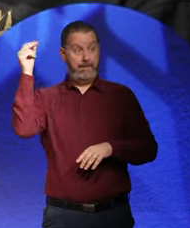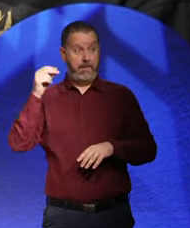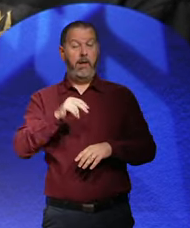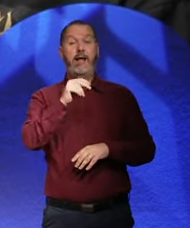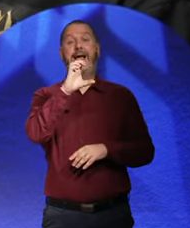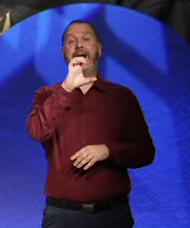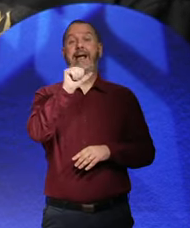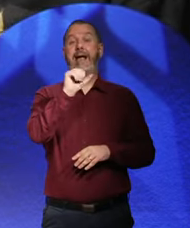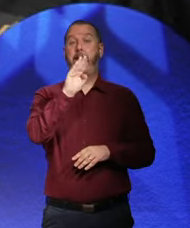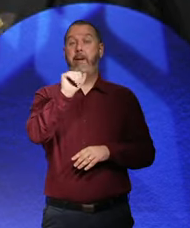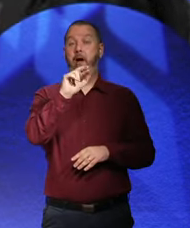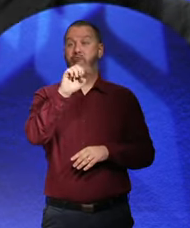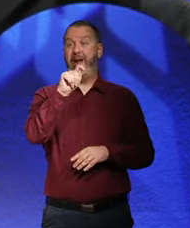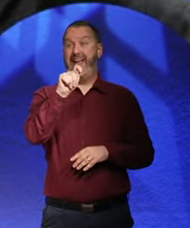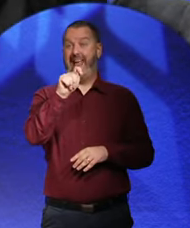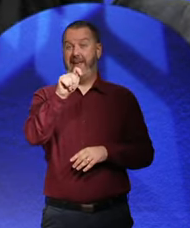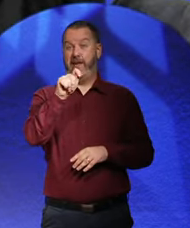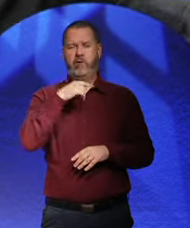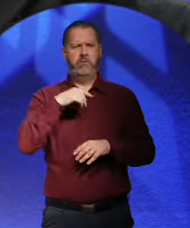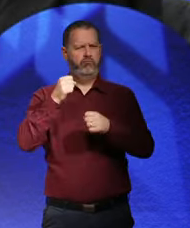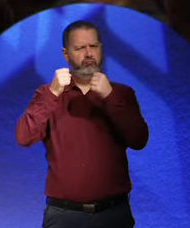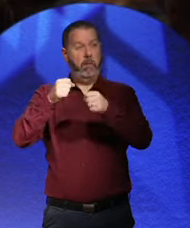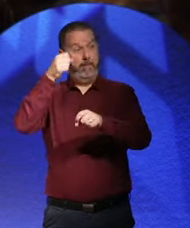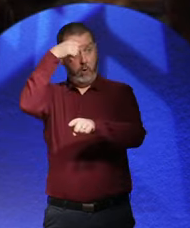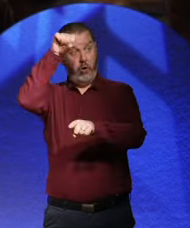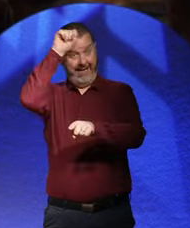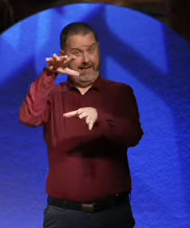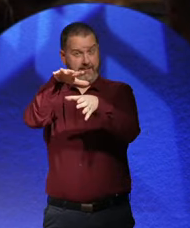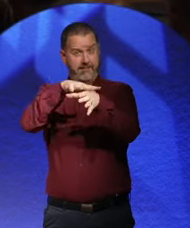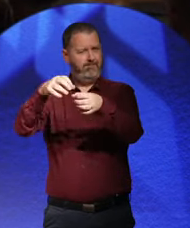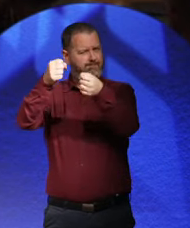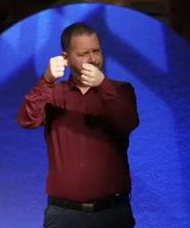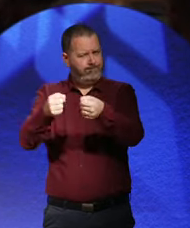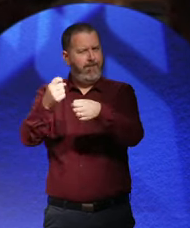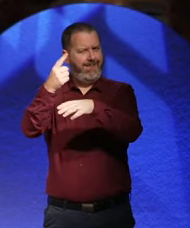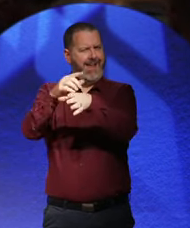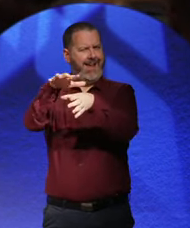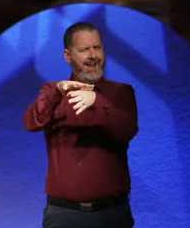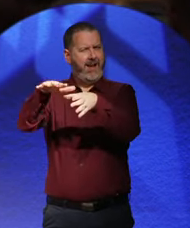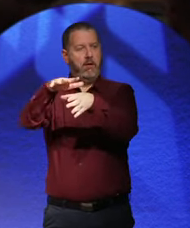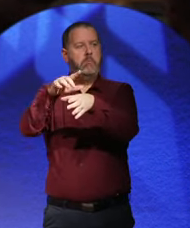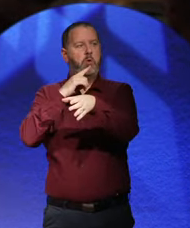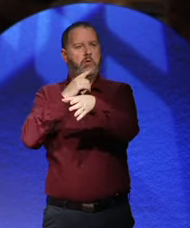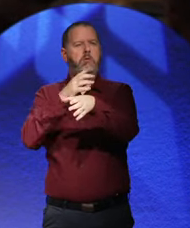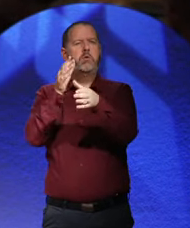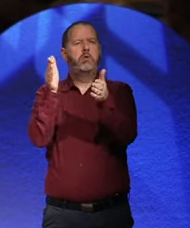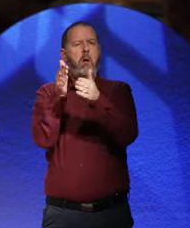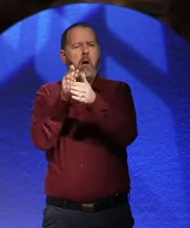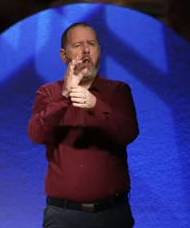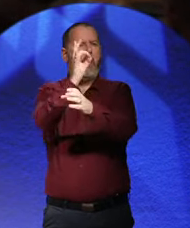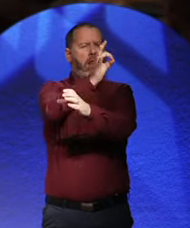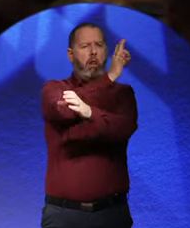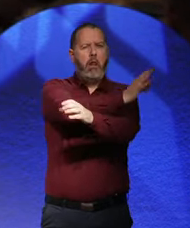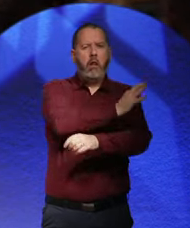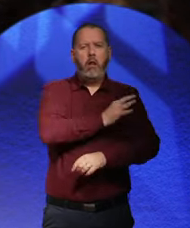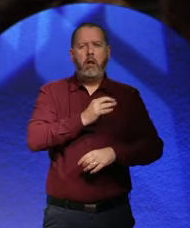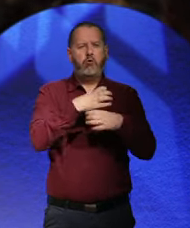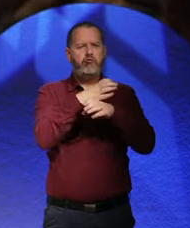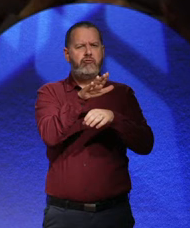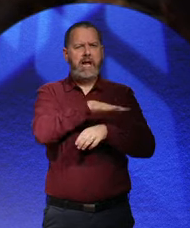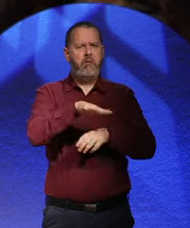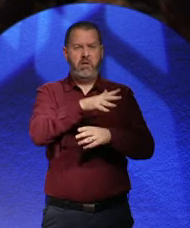cabaret scene. The cabaret scene was in Berlin, mainly in Berlin. It wasn't in these, in these small rural areas. know,